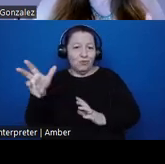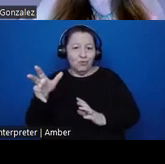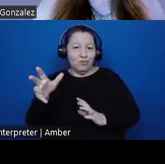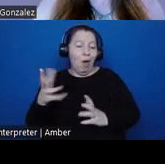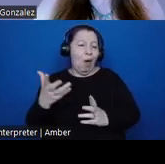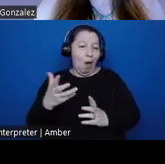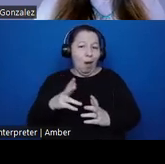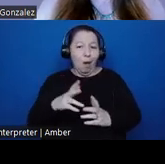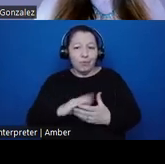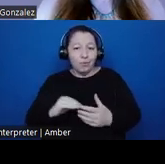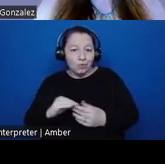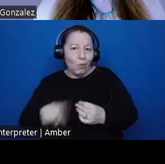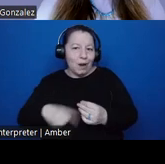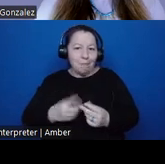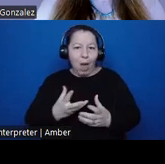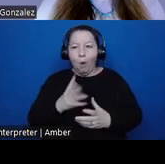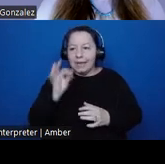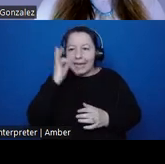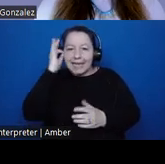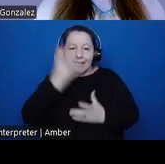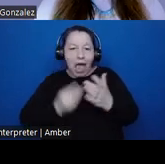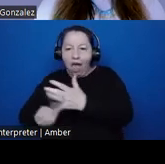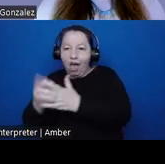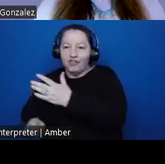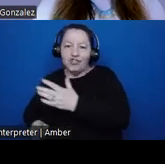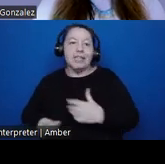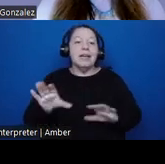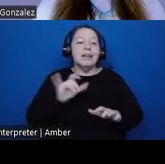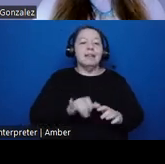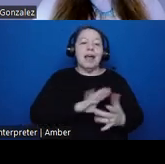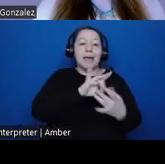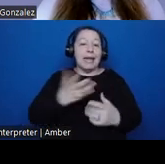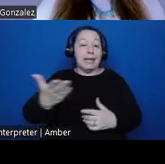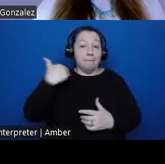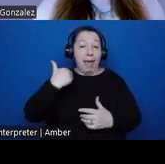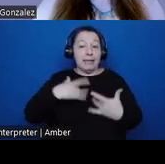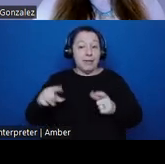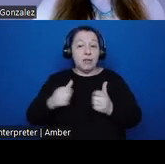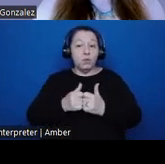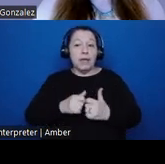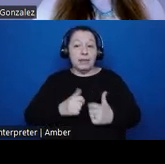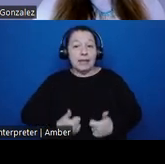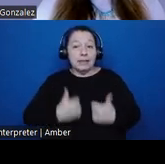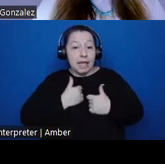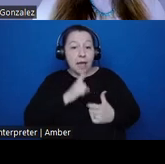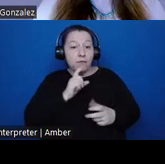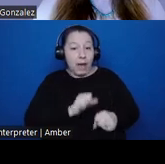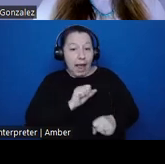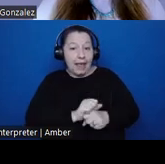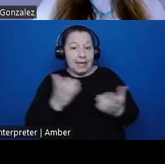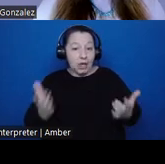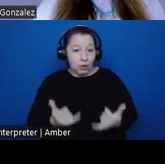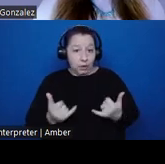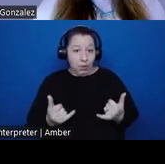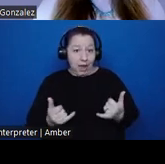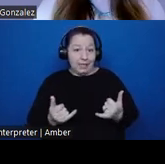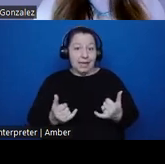vanishing Indians, and he does this by connecting past events to their lived reality in the present. Framed thusly,